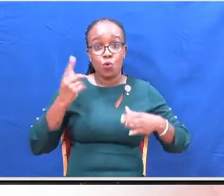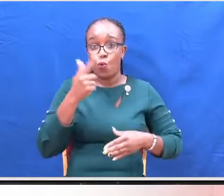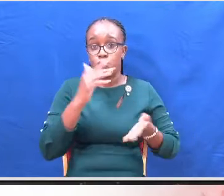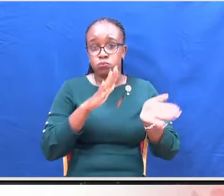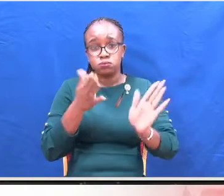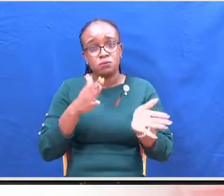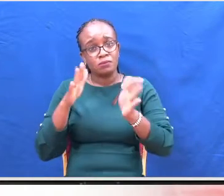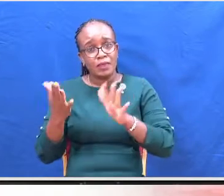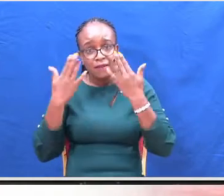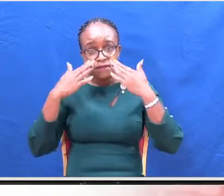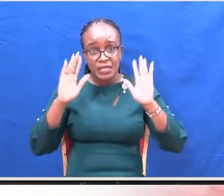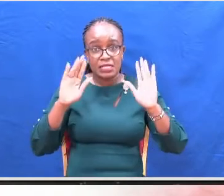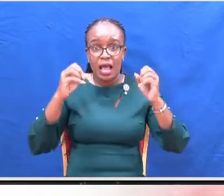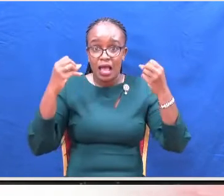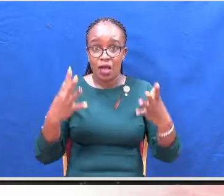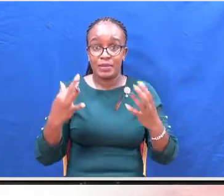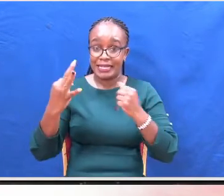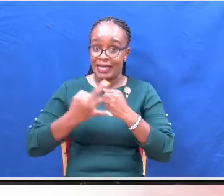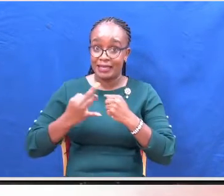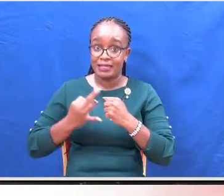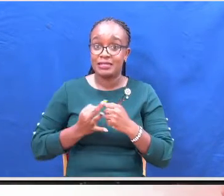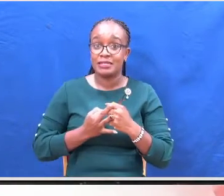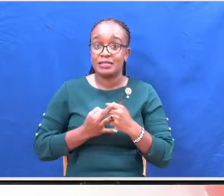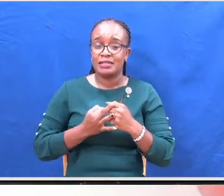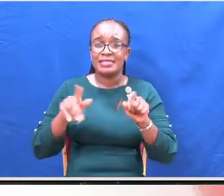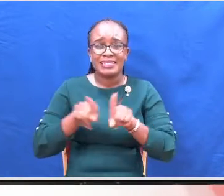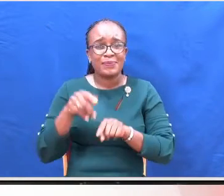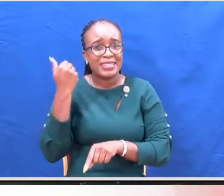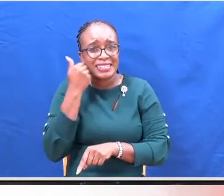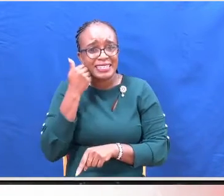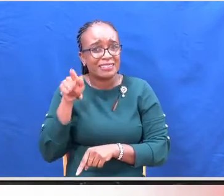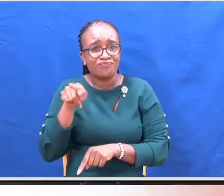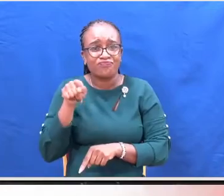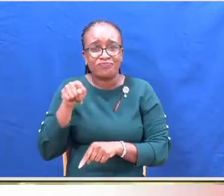died so far of the disease that is yet to be identified.